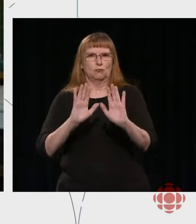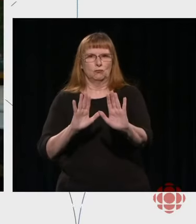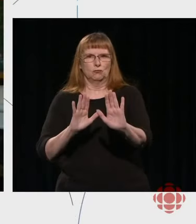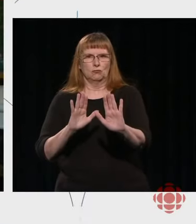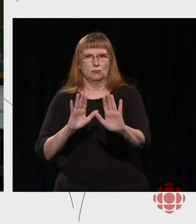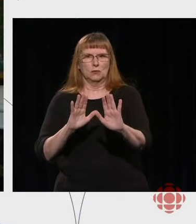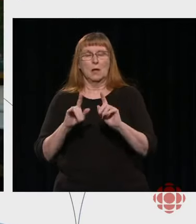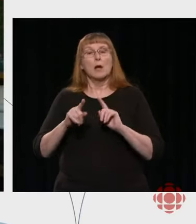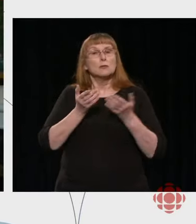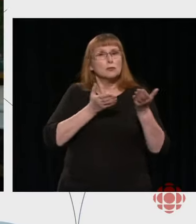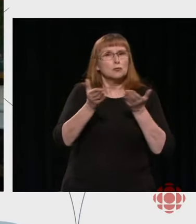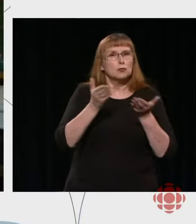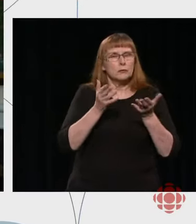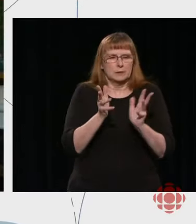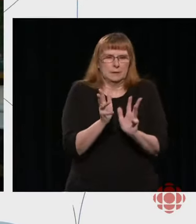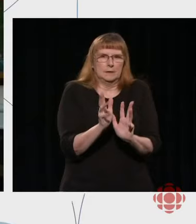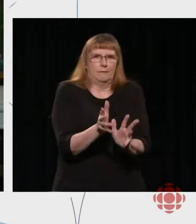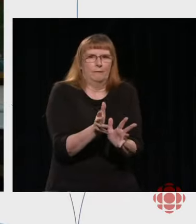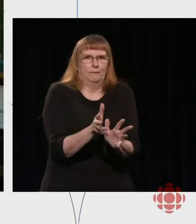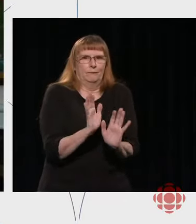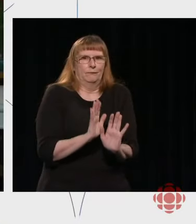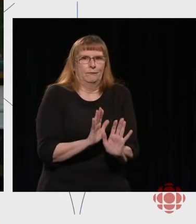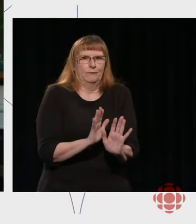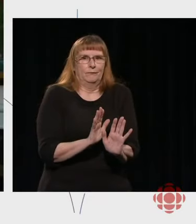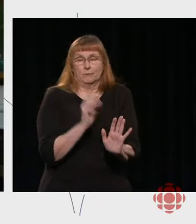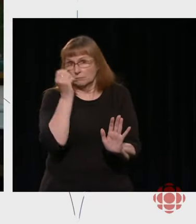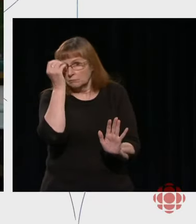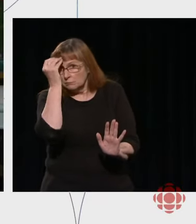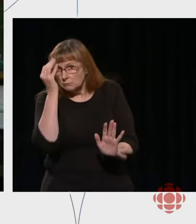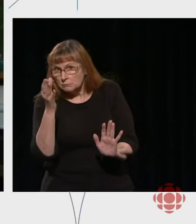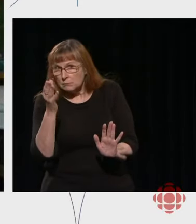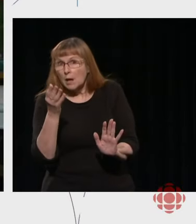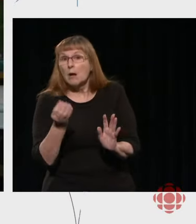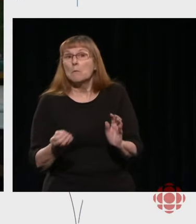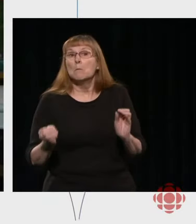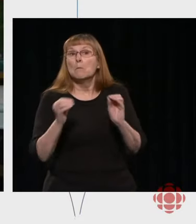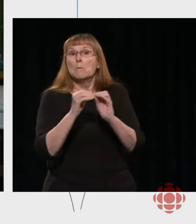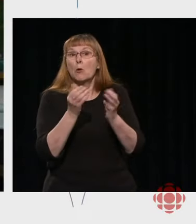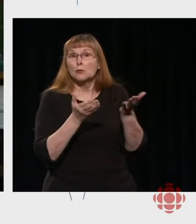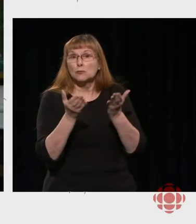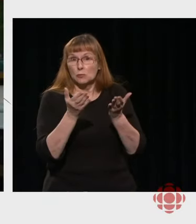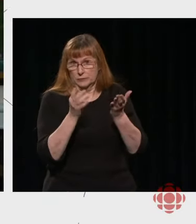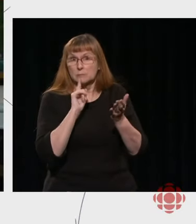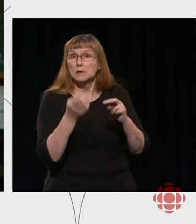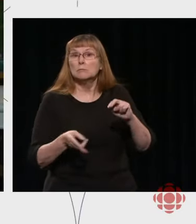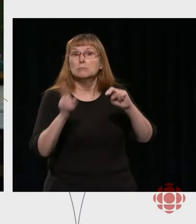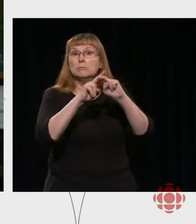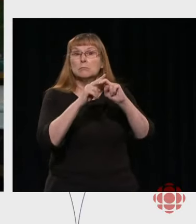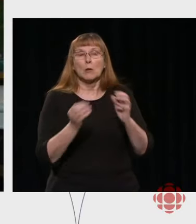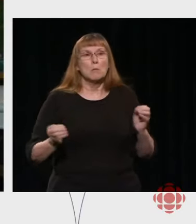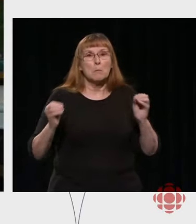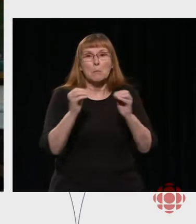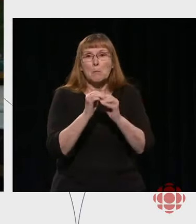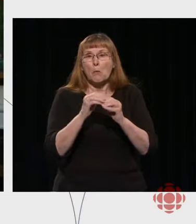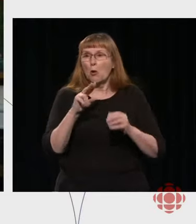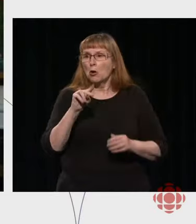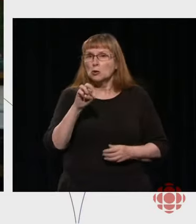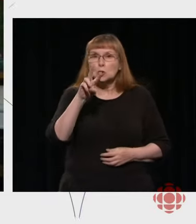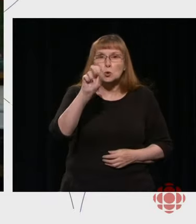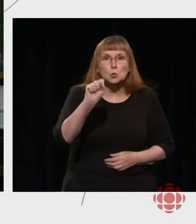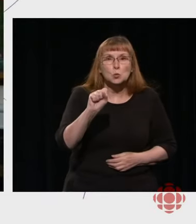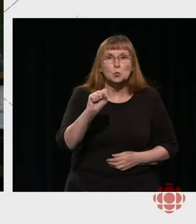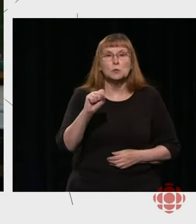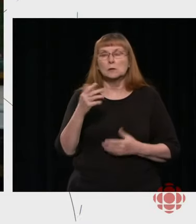cut services. In fact, we added more news coverage, more COVID information, and more